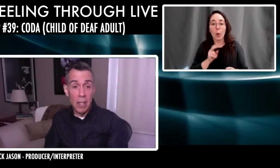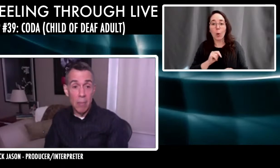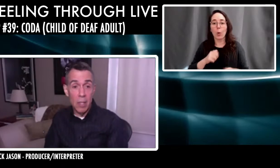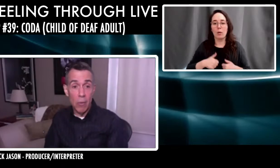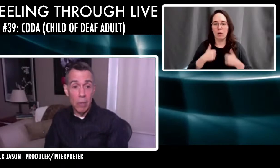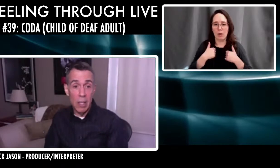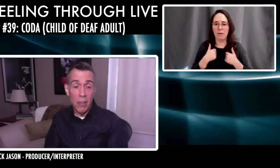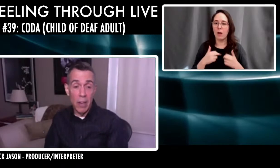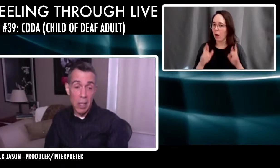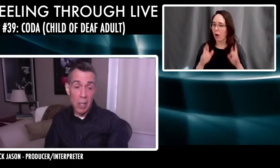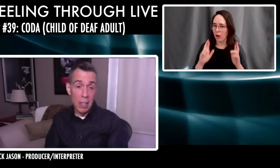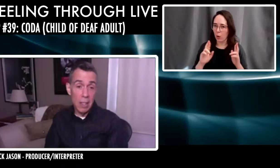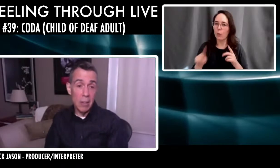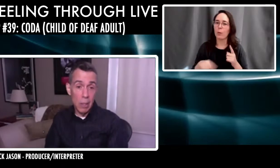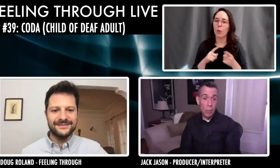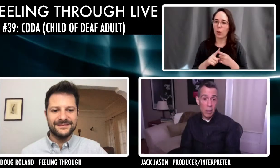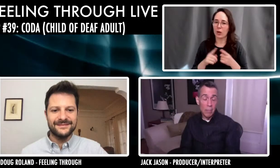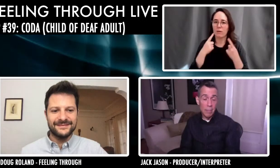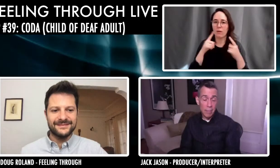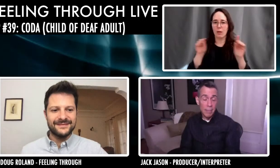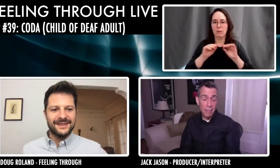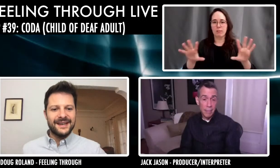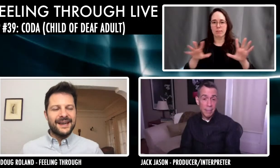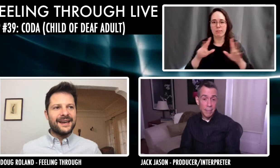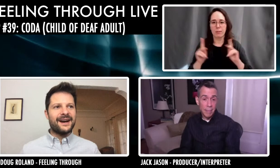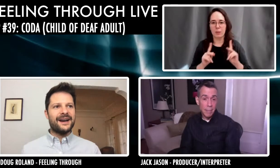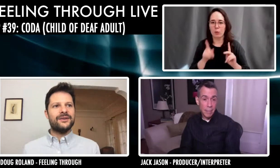out and they'll really love it. think really well.